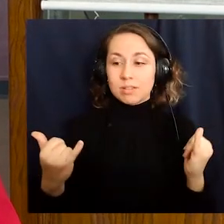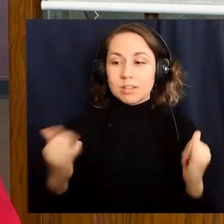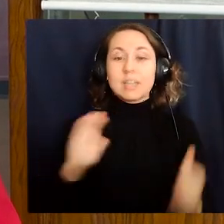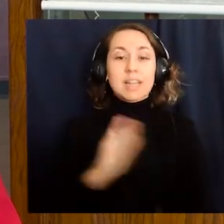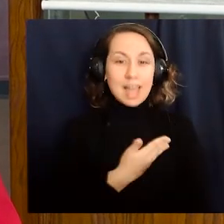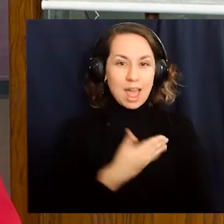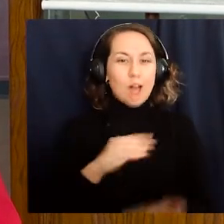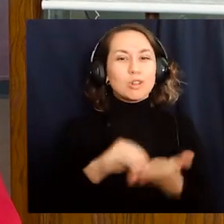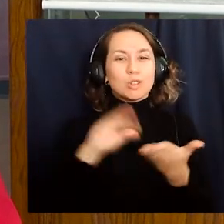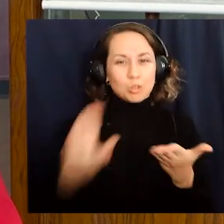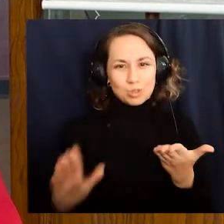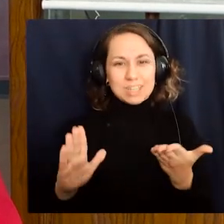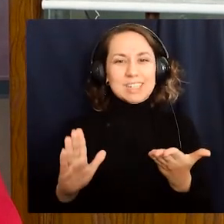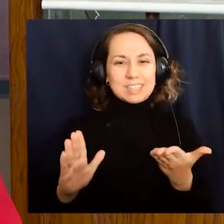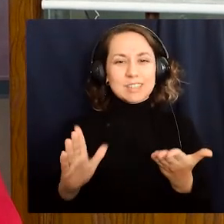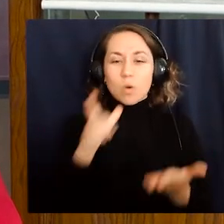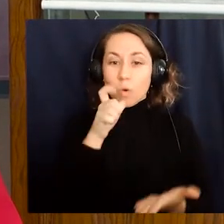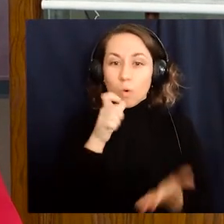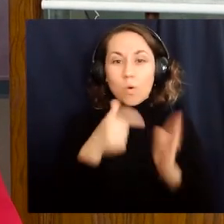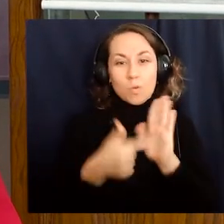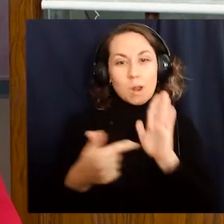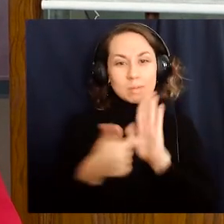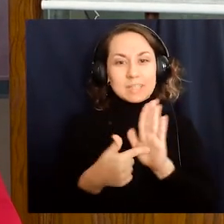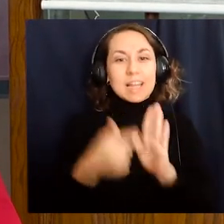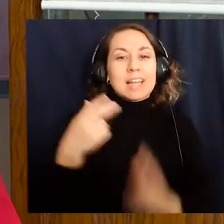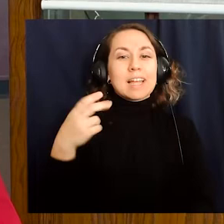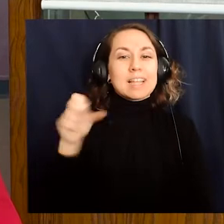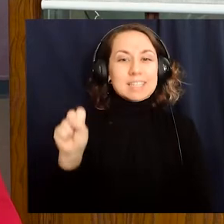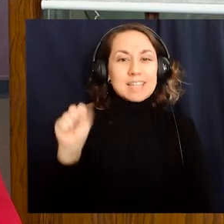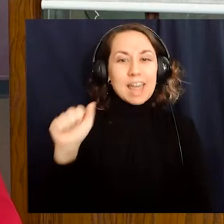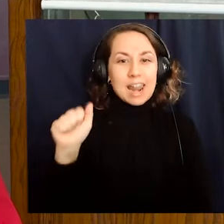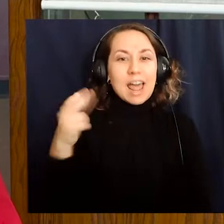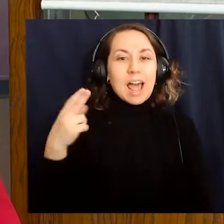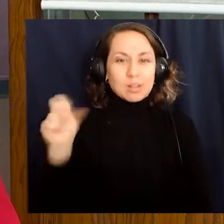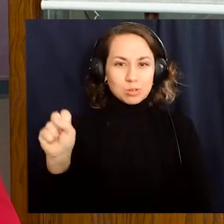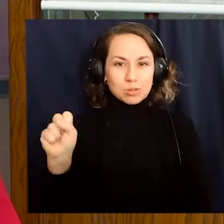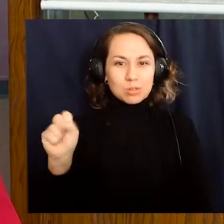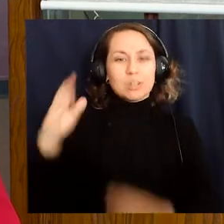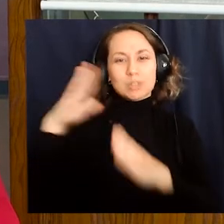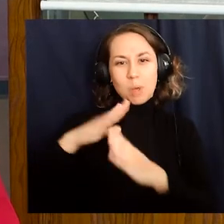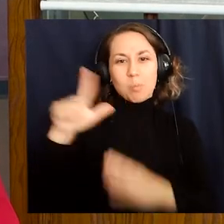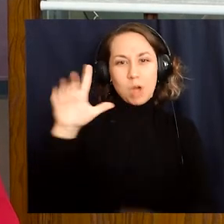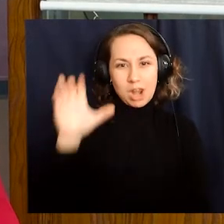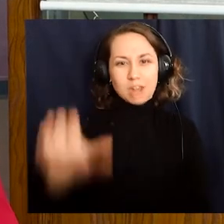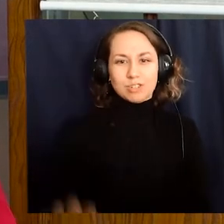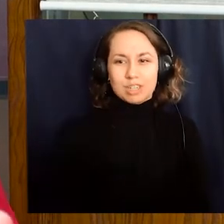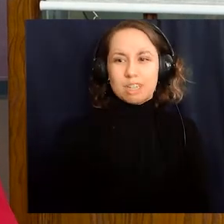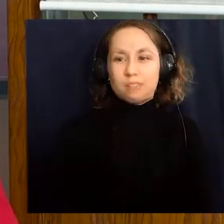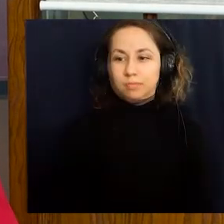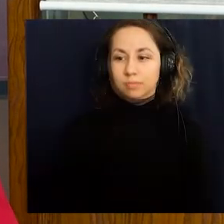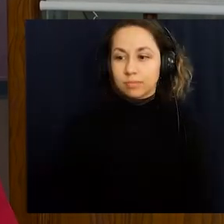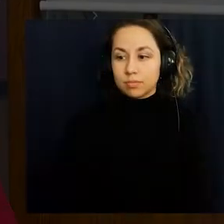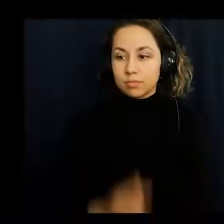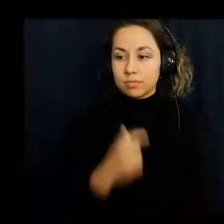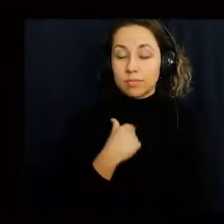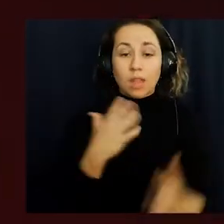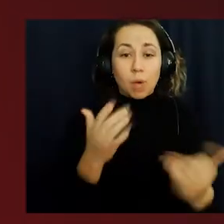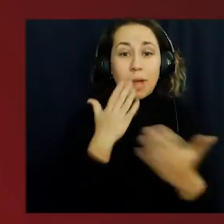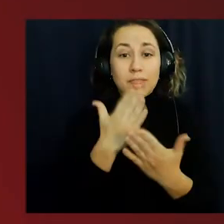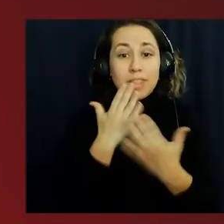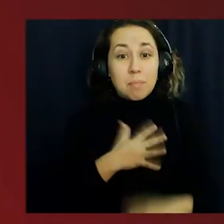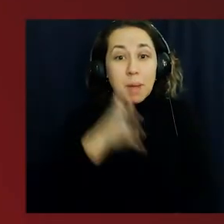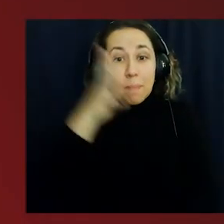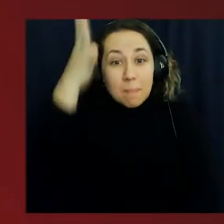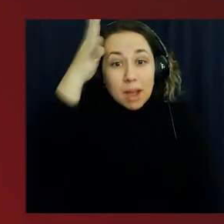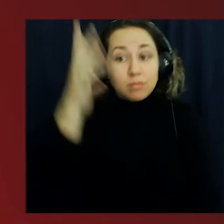I present to you our students representing Santa Ana High School in the top 100. I would